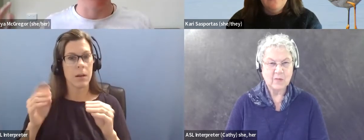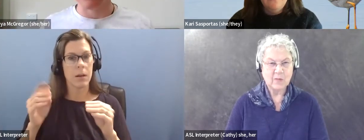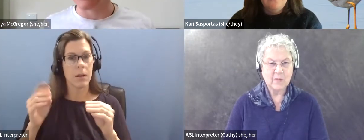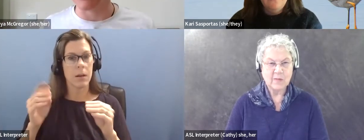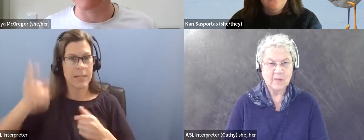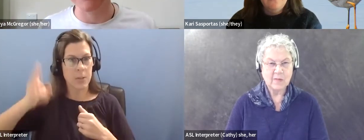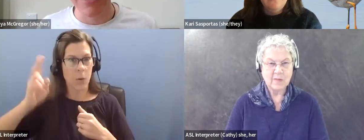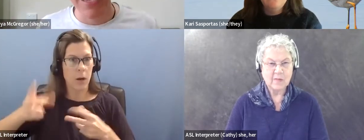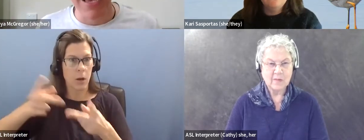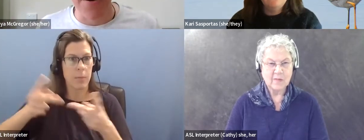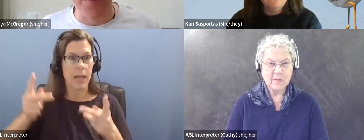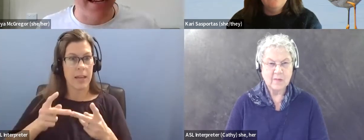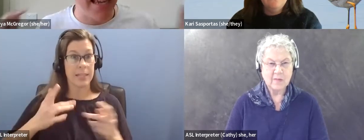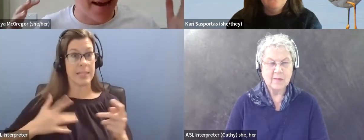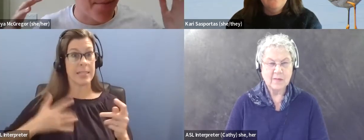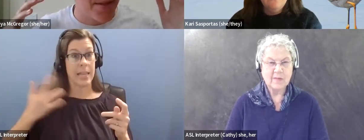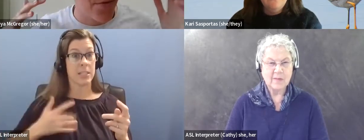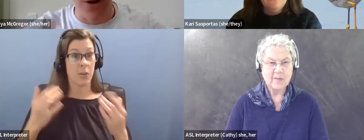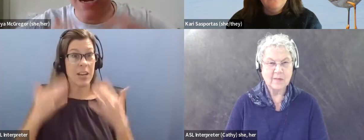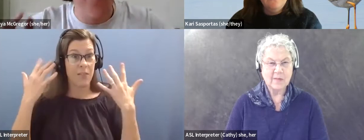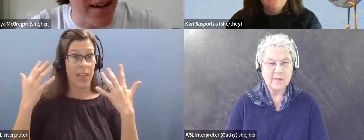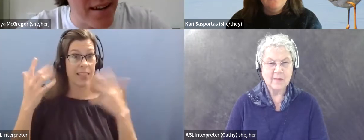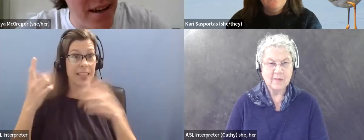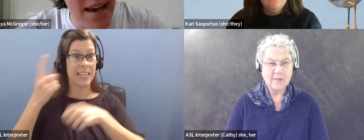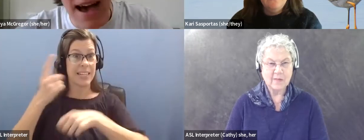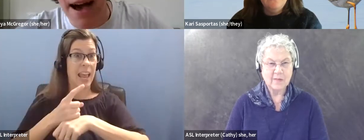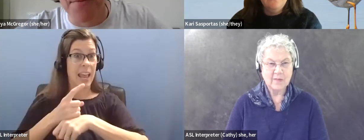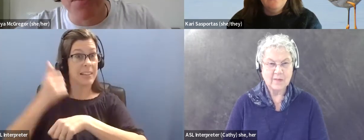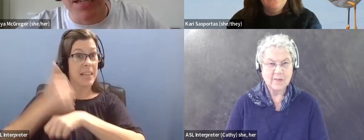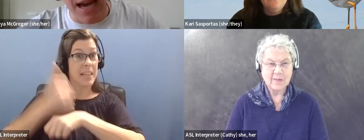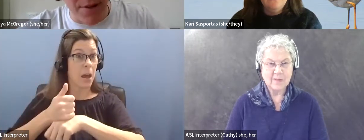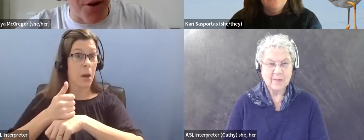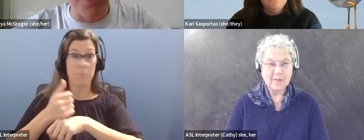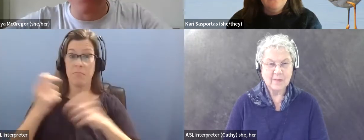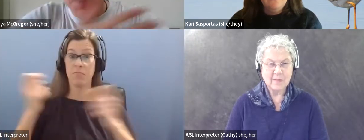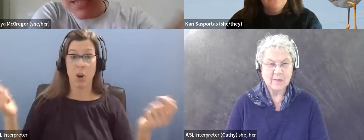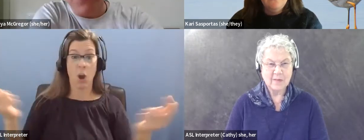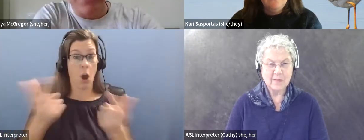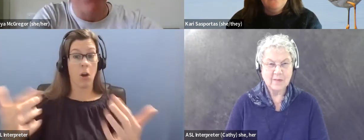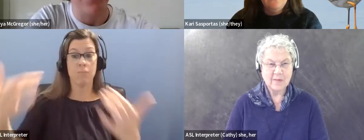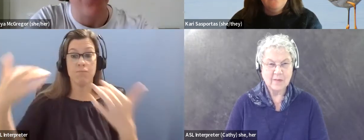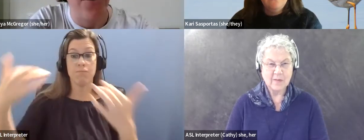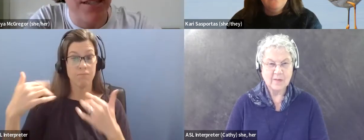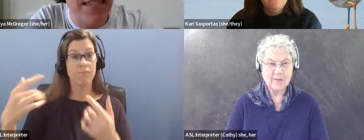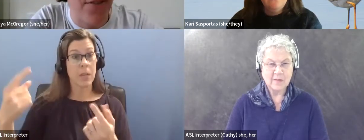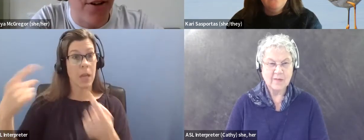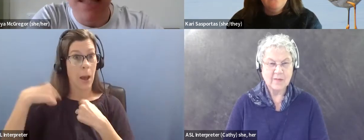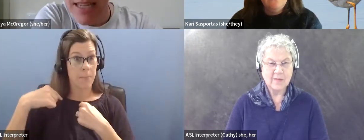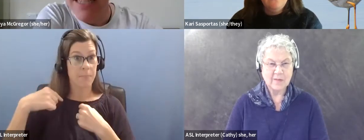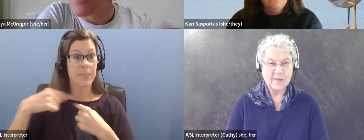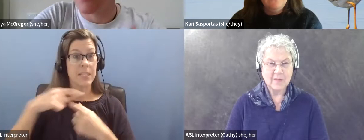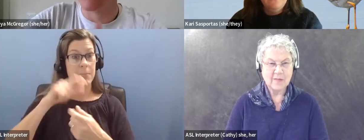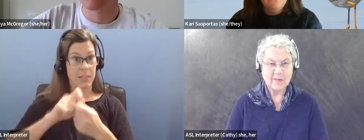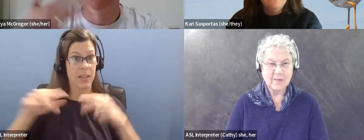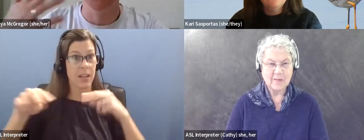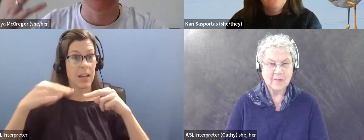sensory friendly days, um, that are set up for anyone, um, to come along, but specifically for, for autistic folks,